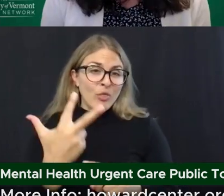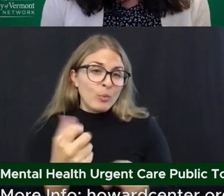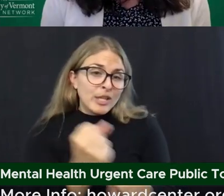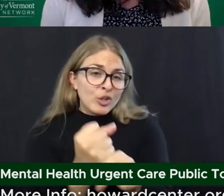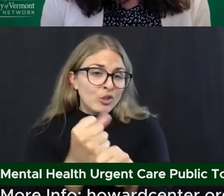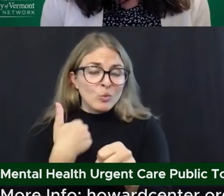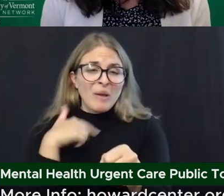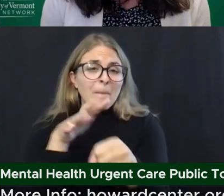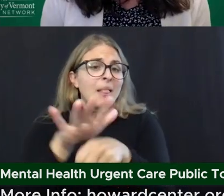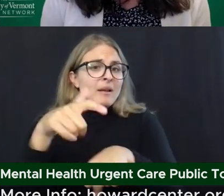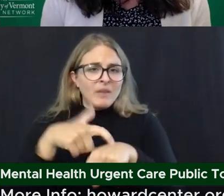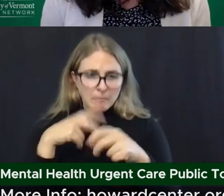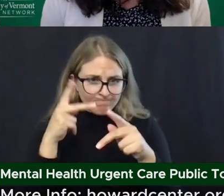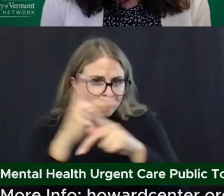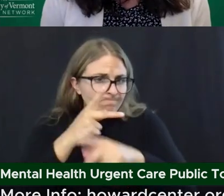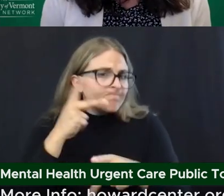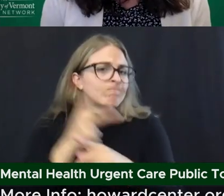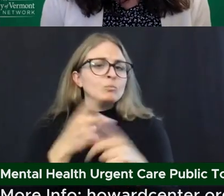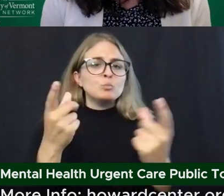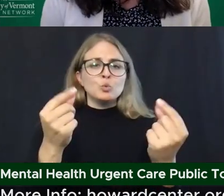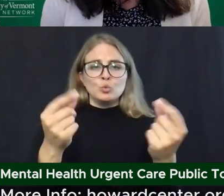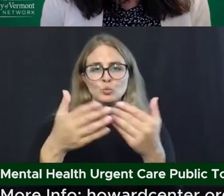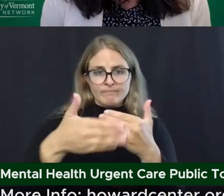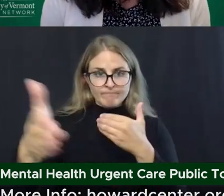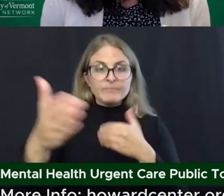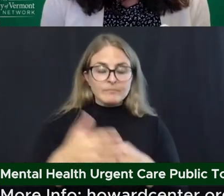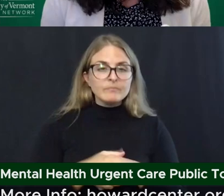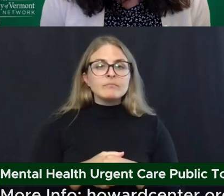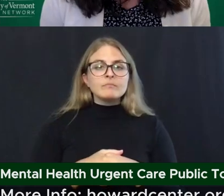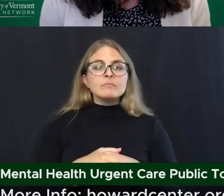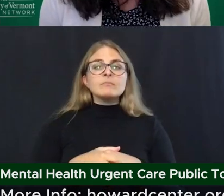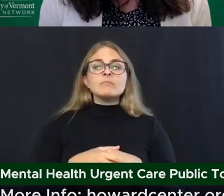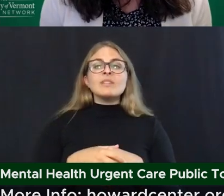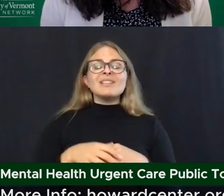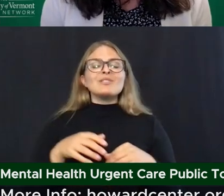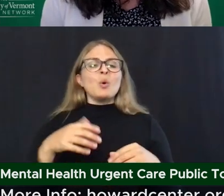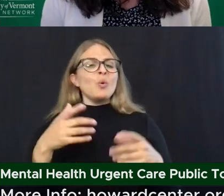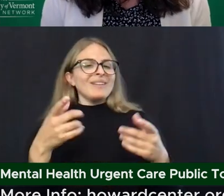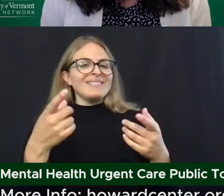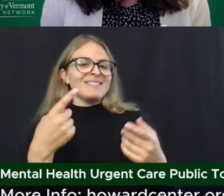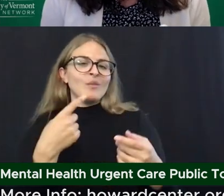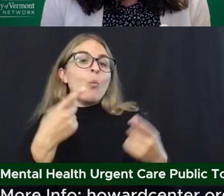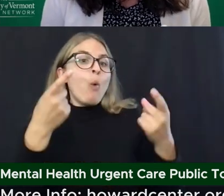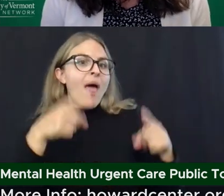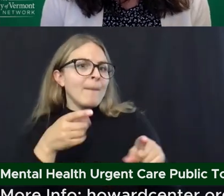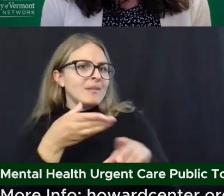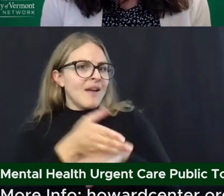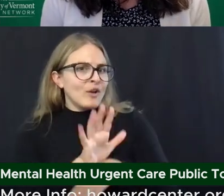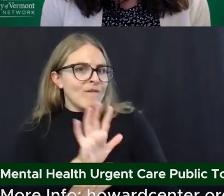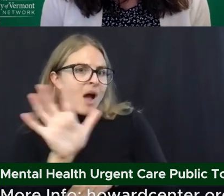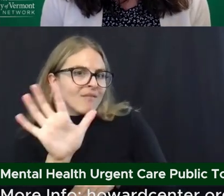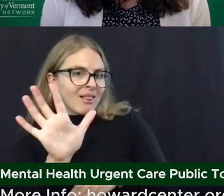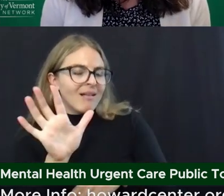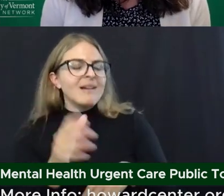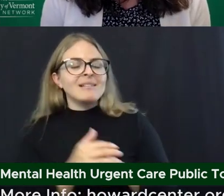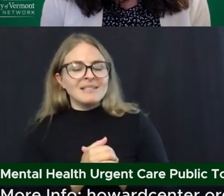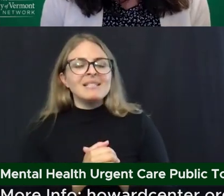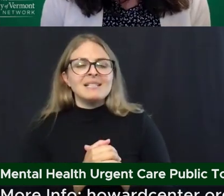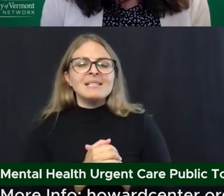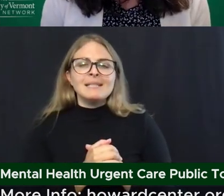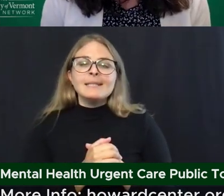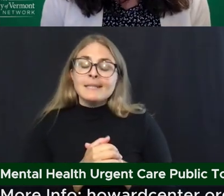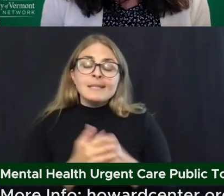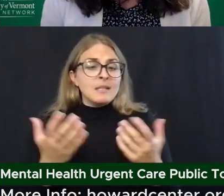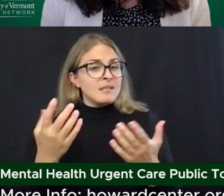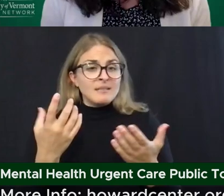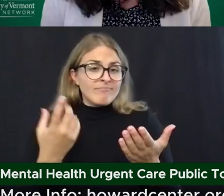to do so. I will answer the question, what happens at five o'clock. So they're certainly concerned because someone's crisis or